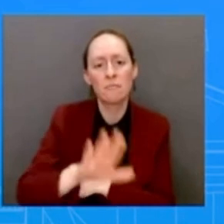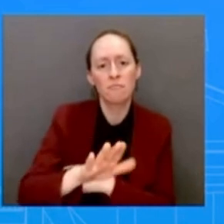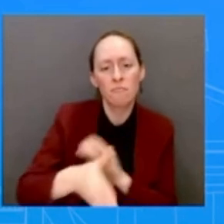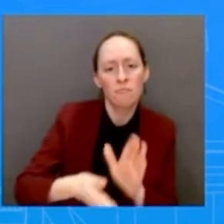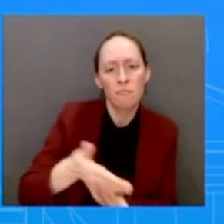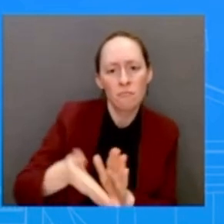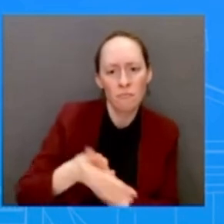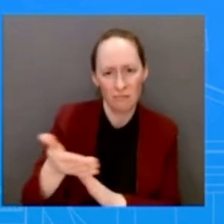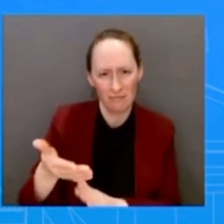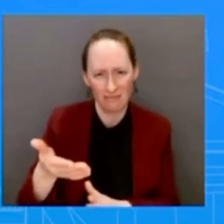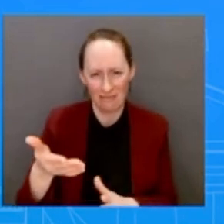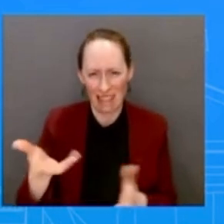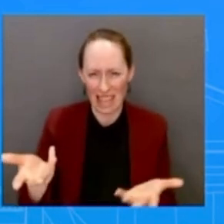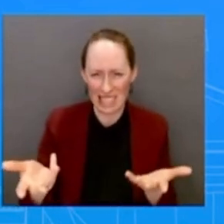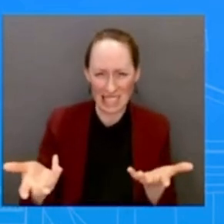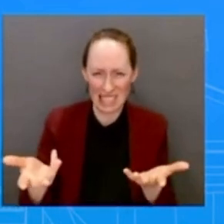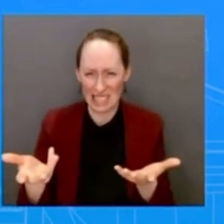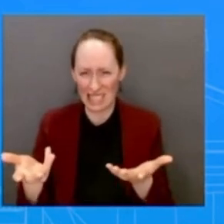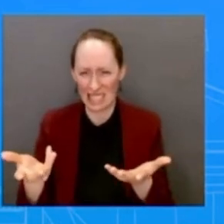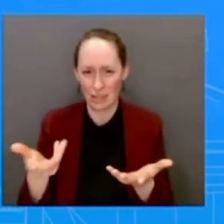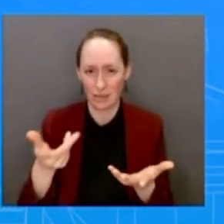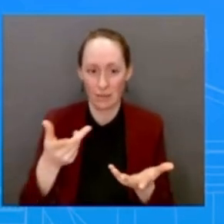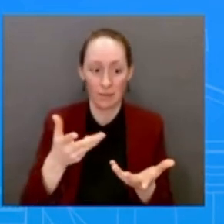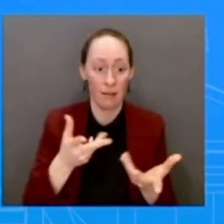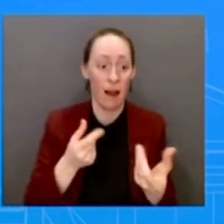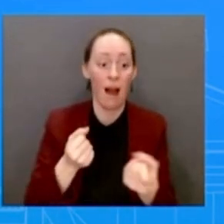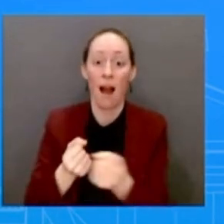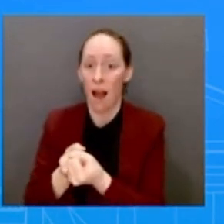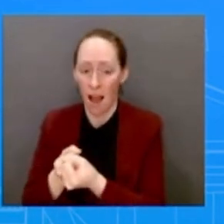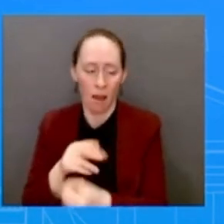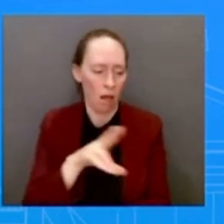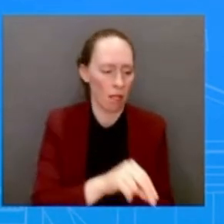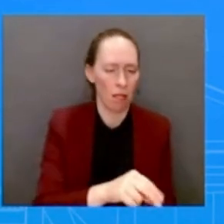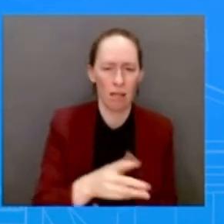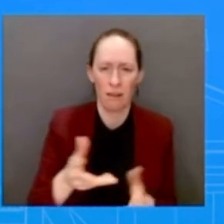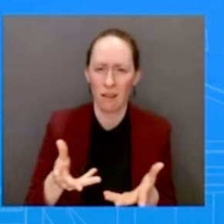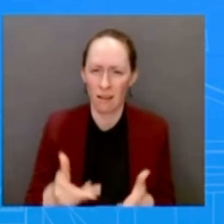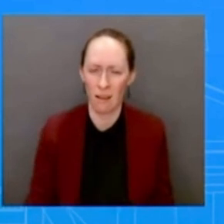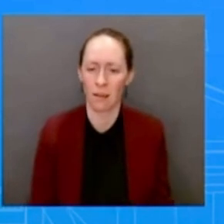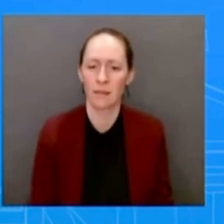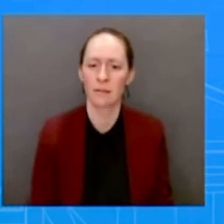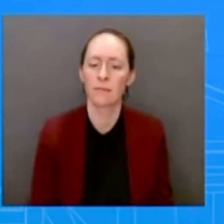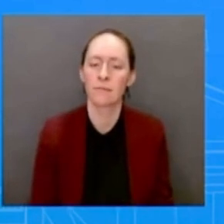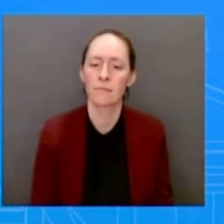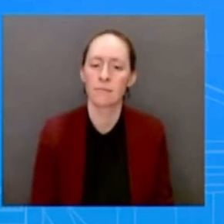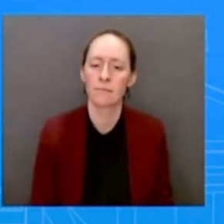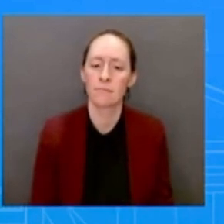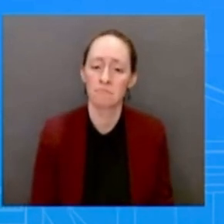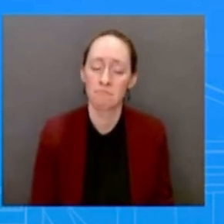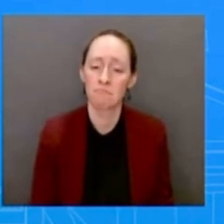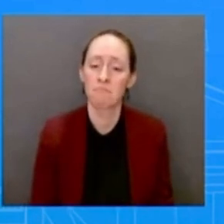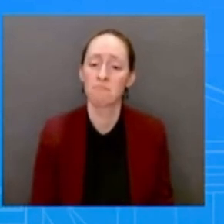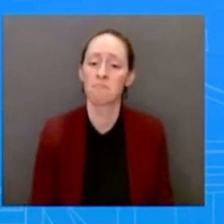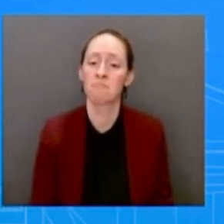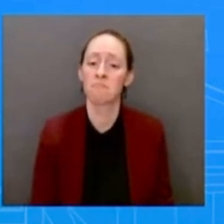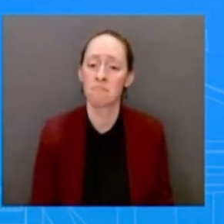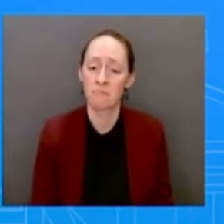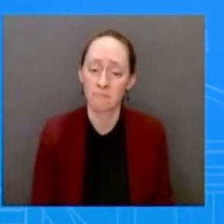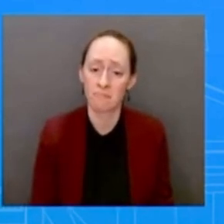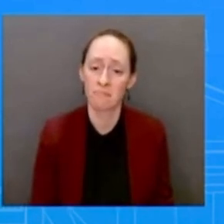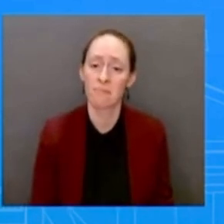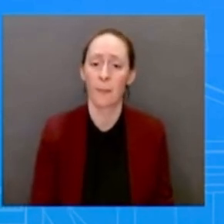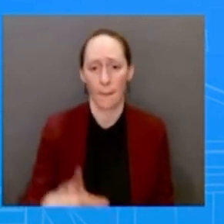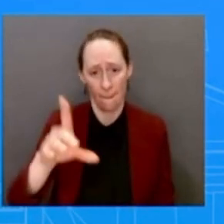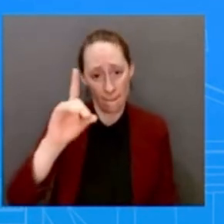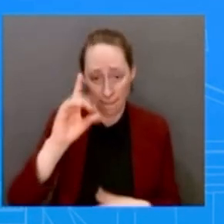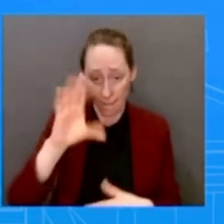both things can be true. Look, right now, D.C. is not a state. This is coming to the President, right? This is something that's coming to his